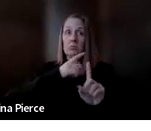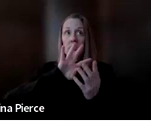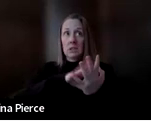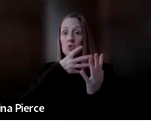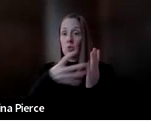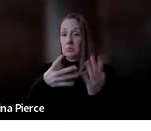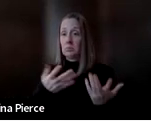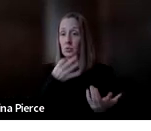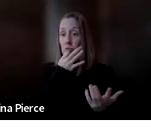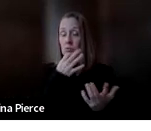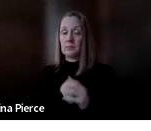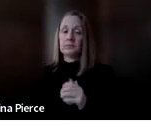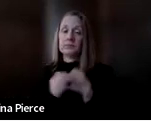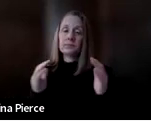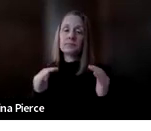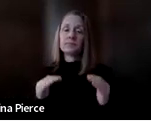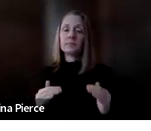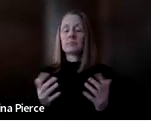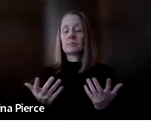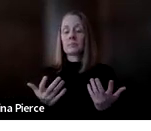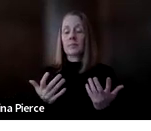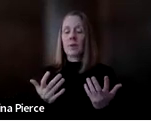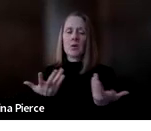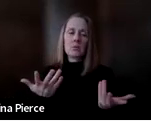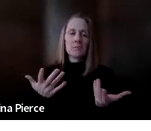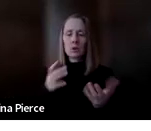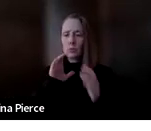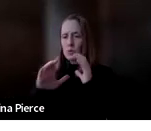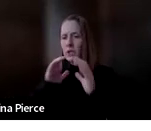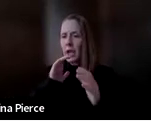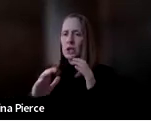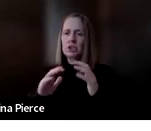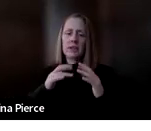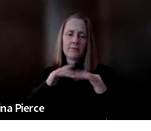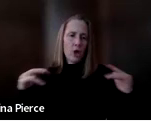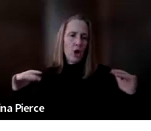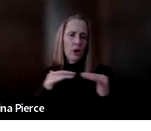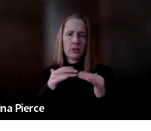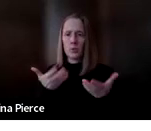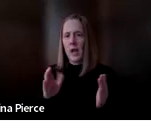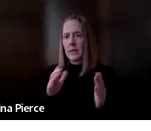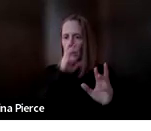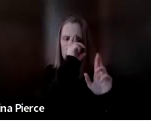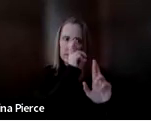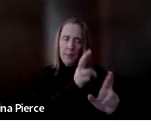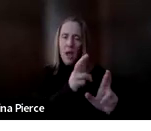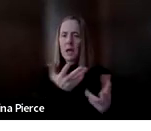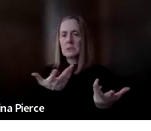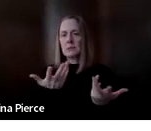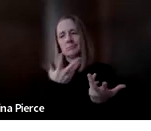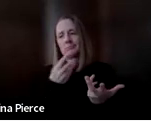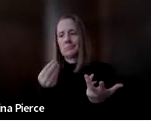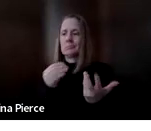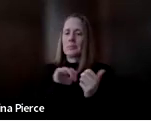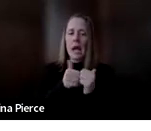is communication that is talking about all these different modalities of communication and how we honor and respect those and how we take those into consideration